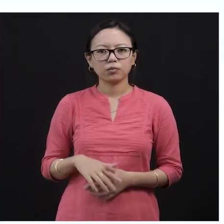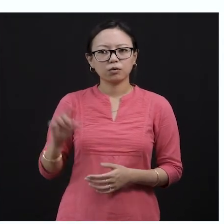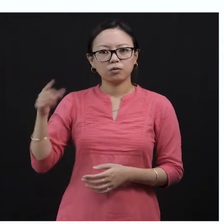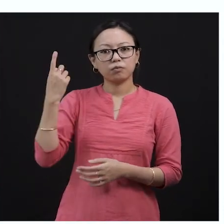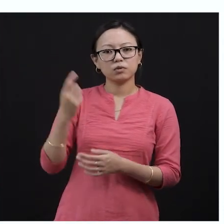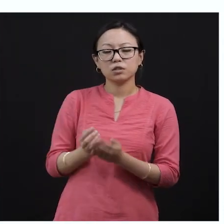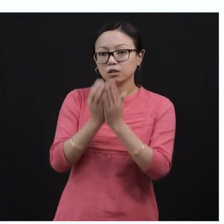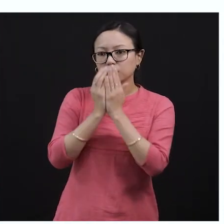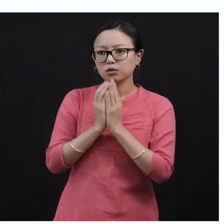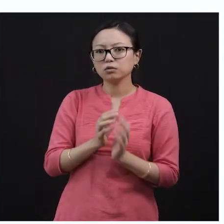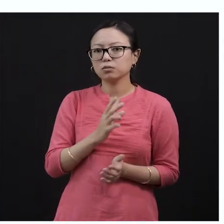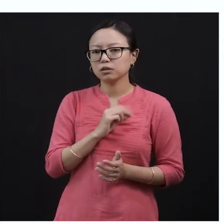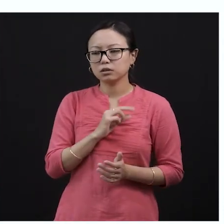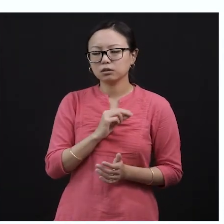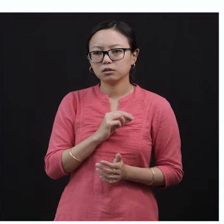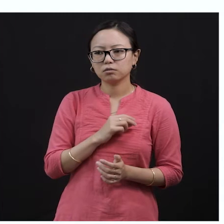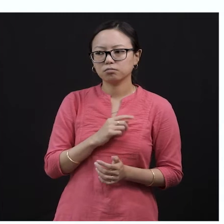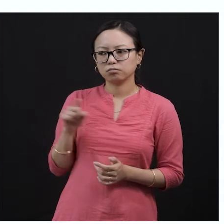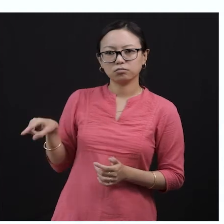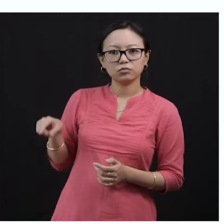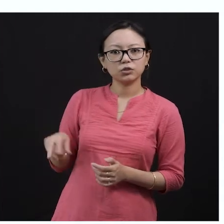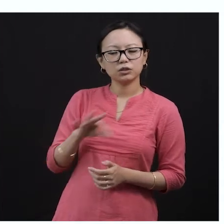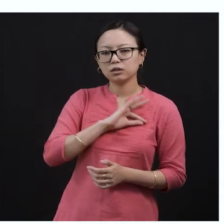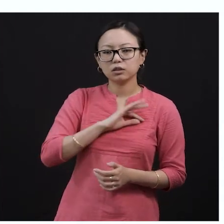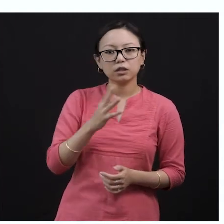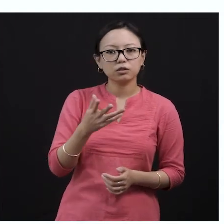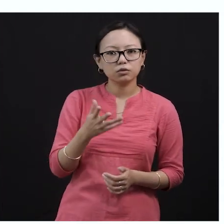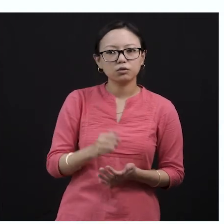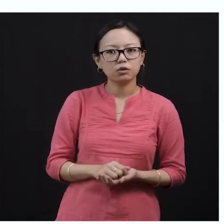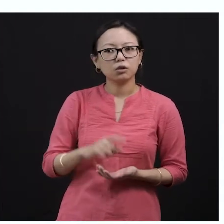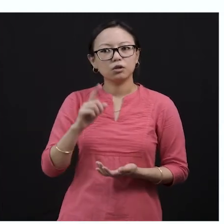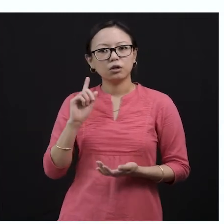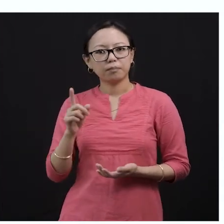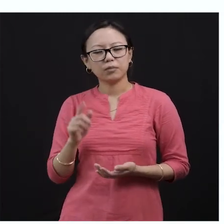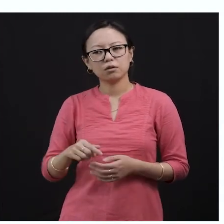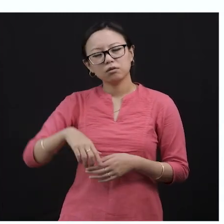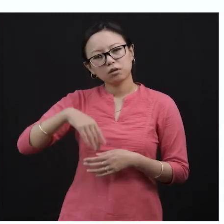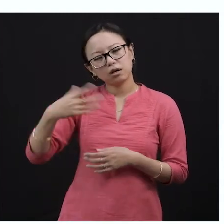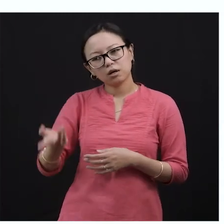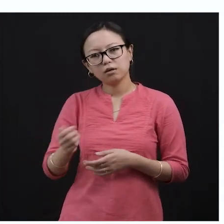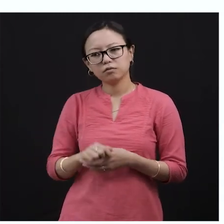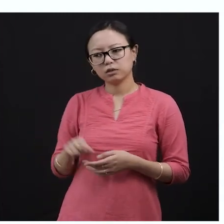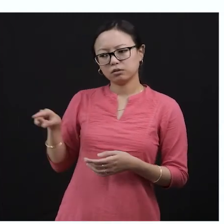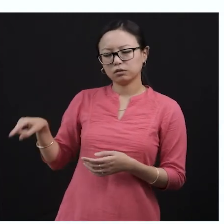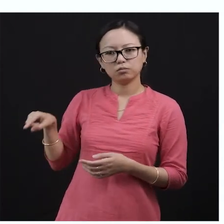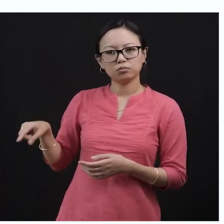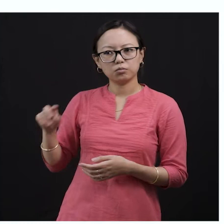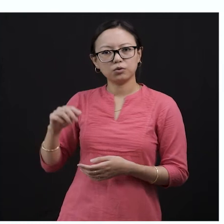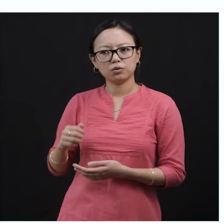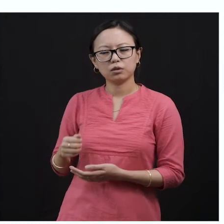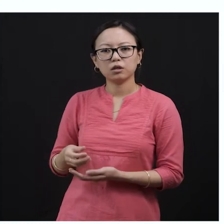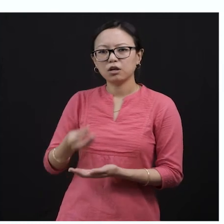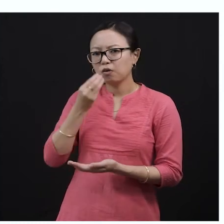do? He would just come and search in the boy's pockets, okay? He would just come and search in the boy's pockets and look whether he has